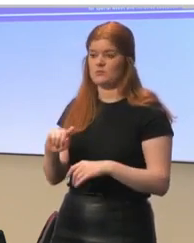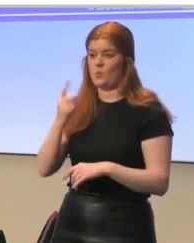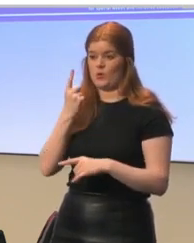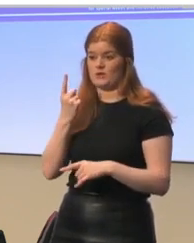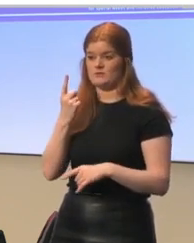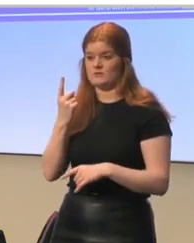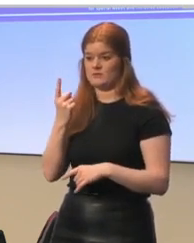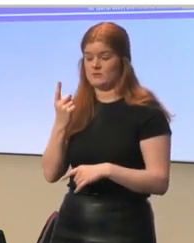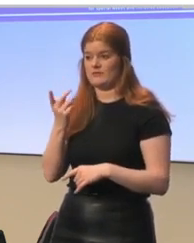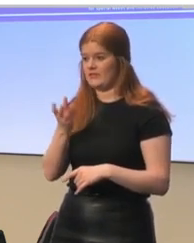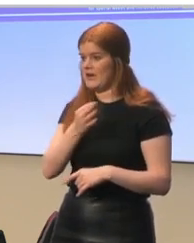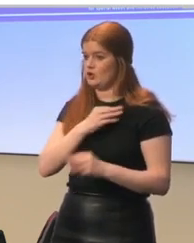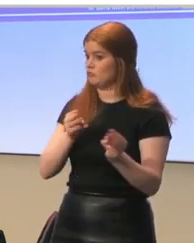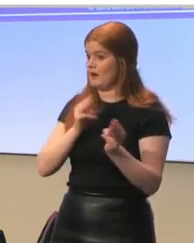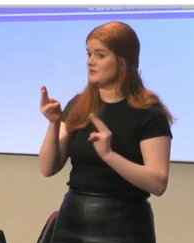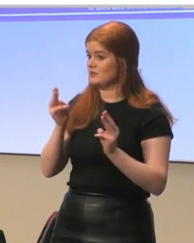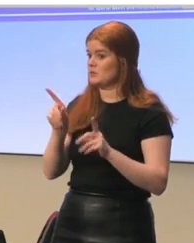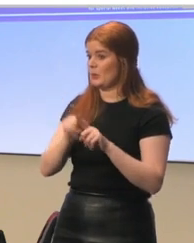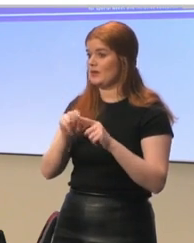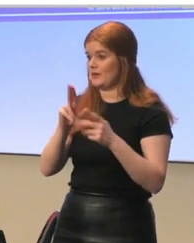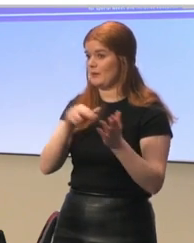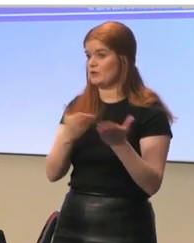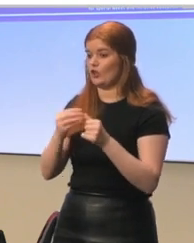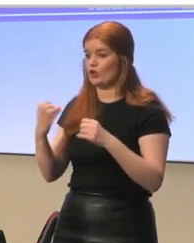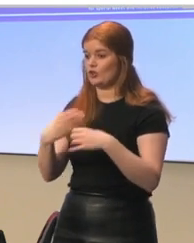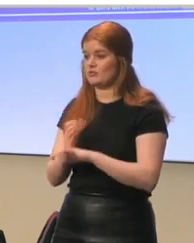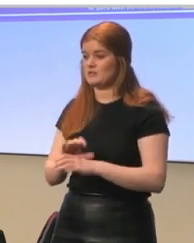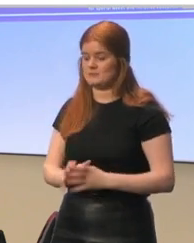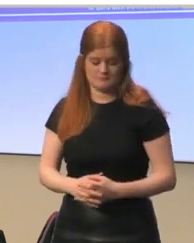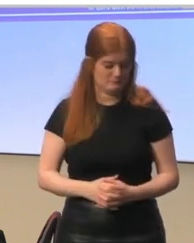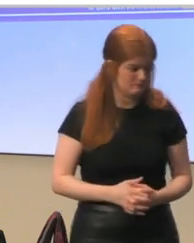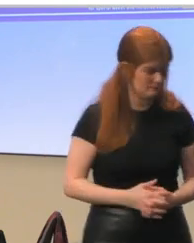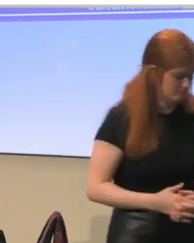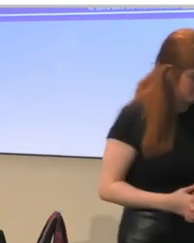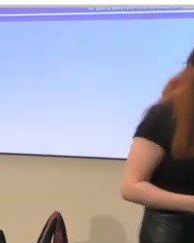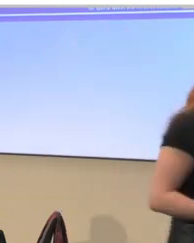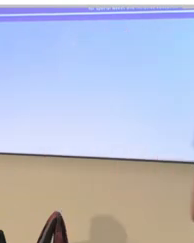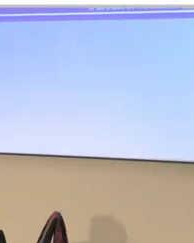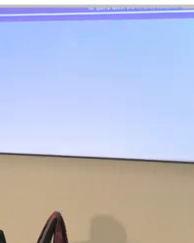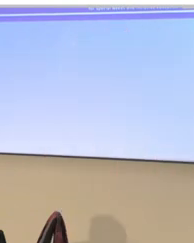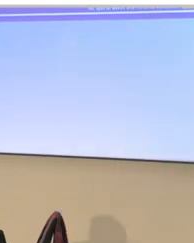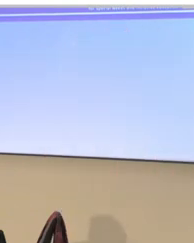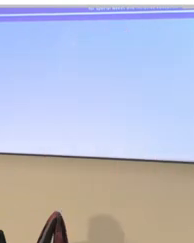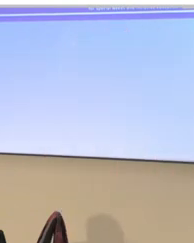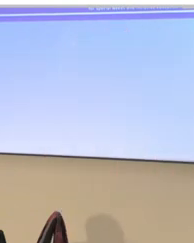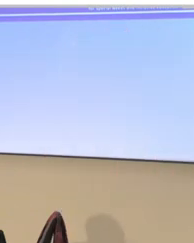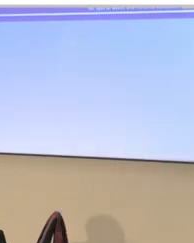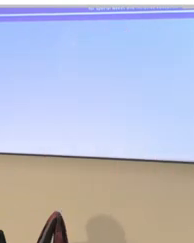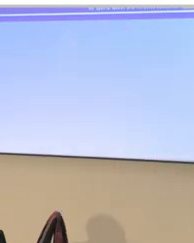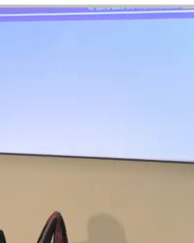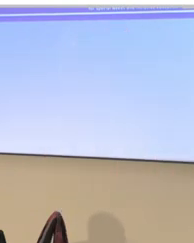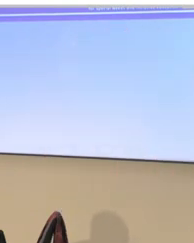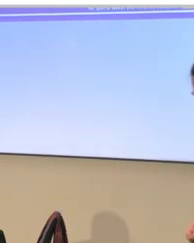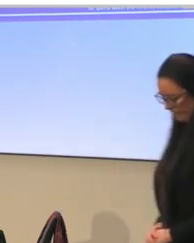there would be one promising practice maybe also for other countries to look at. And then we have the working group D, the community support.